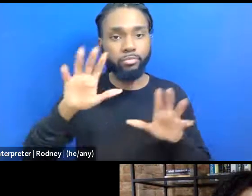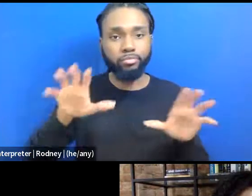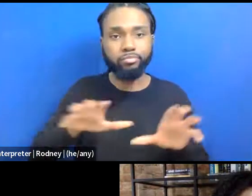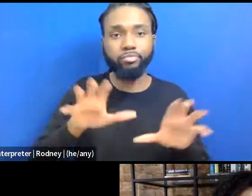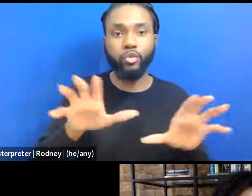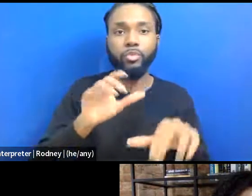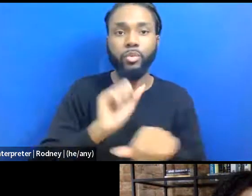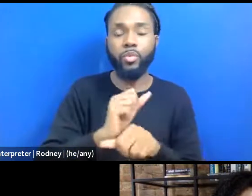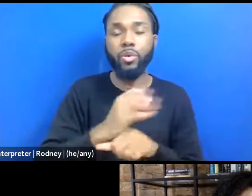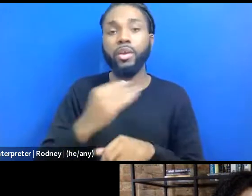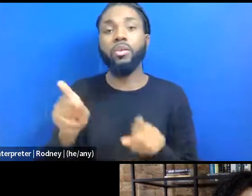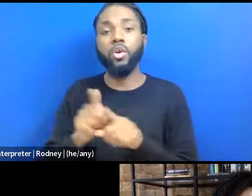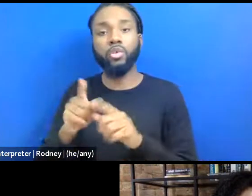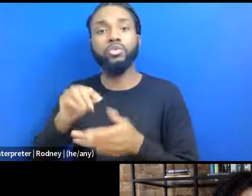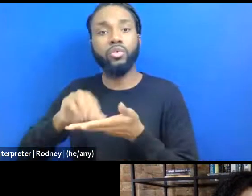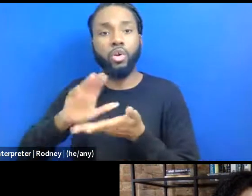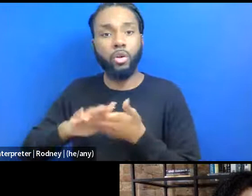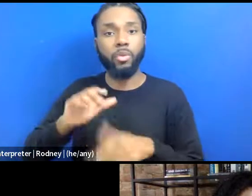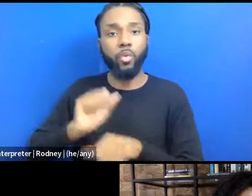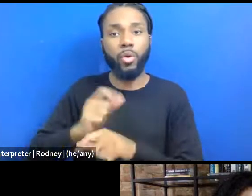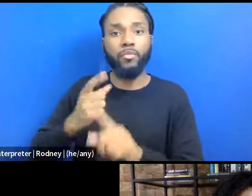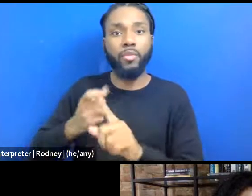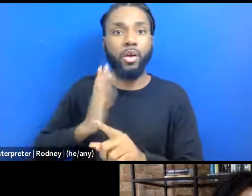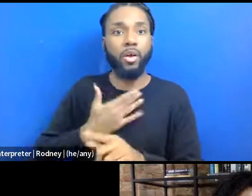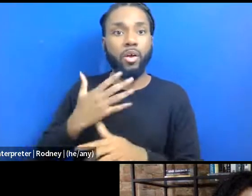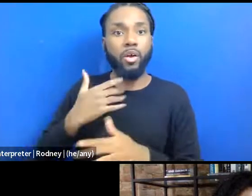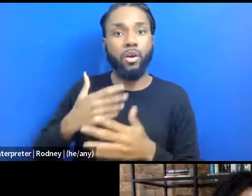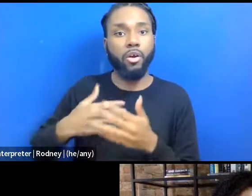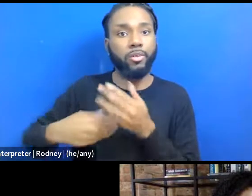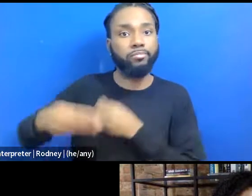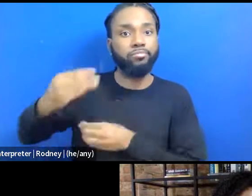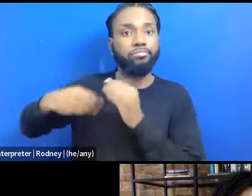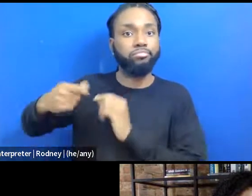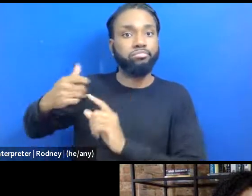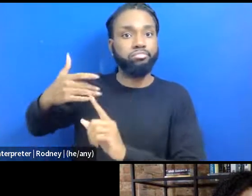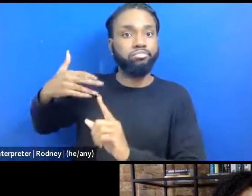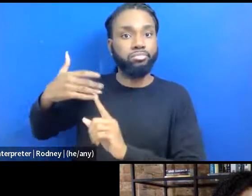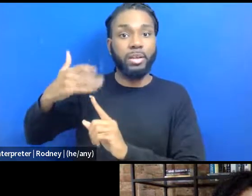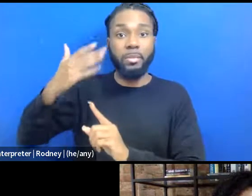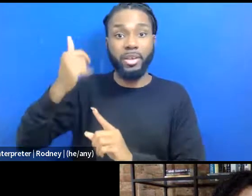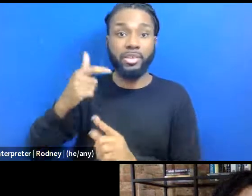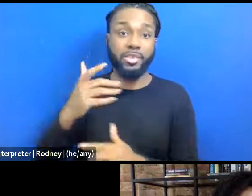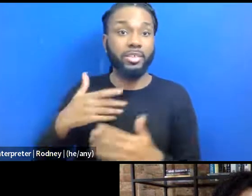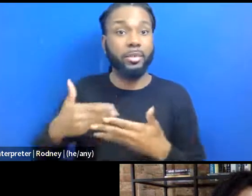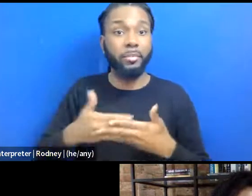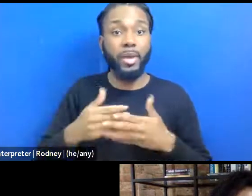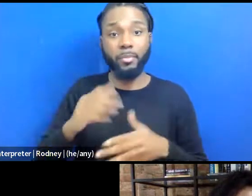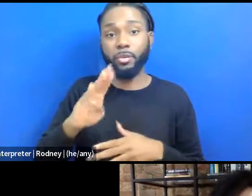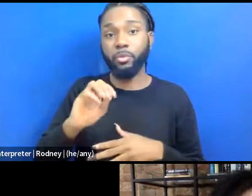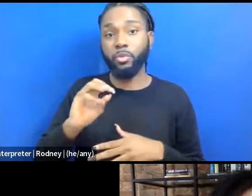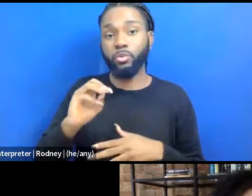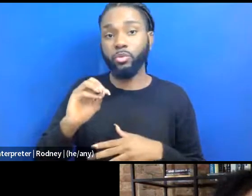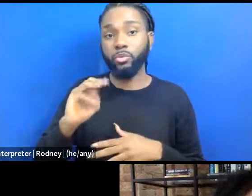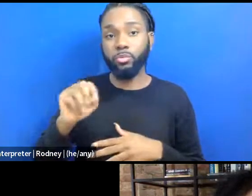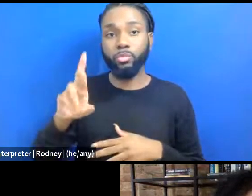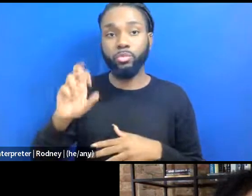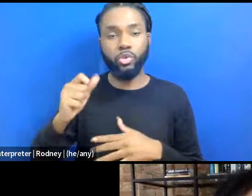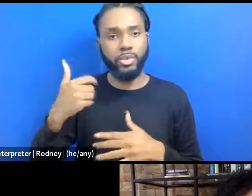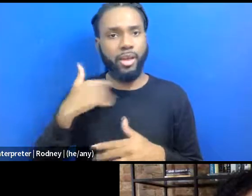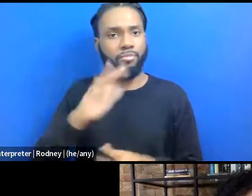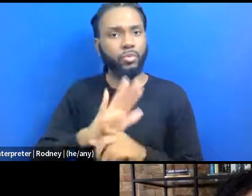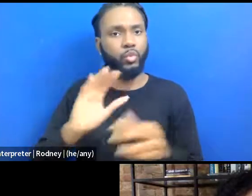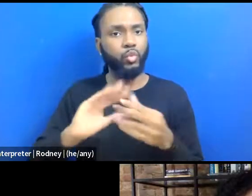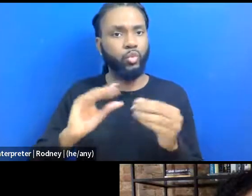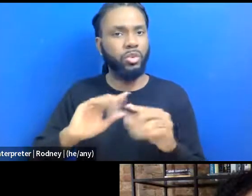of our elders before us. Because obviously, the baby boomers have a story to tell, but it seems like people stop documenting,